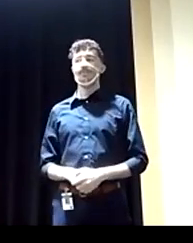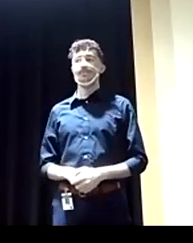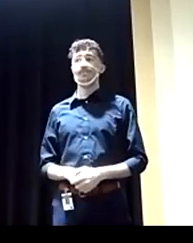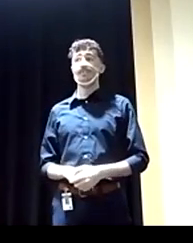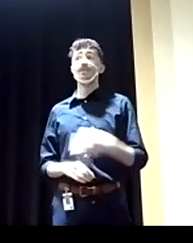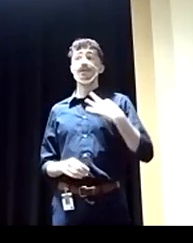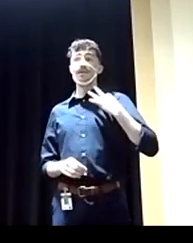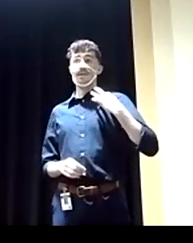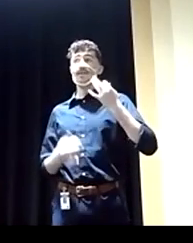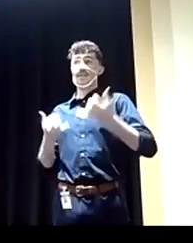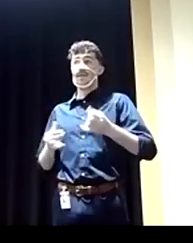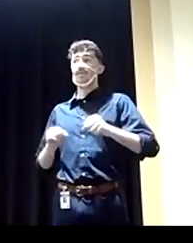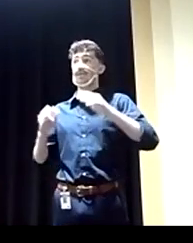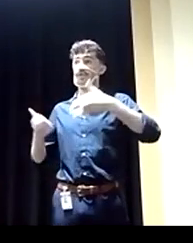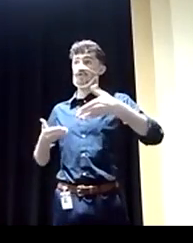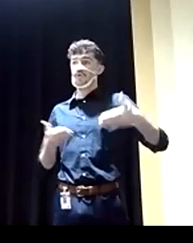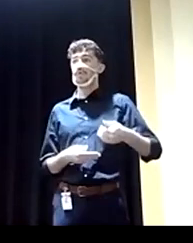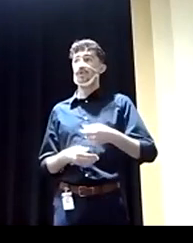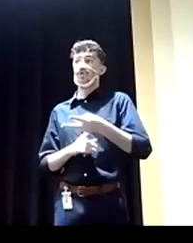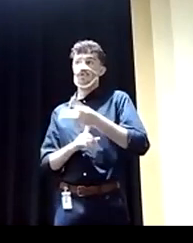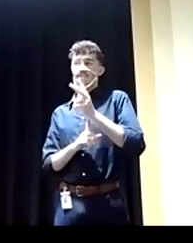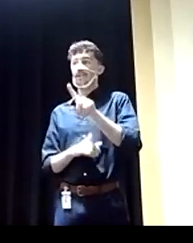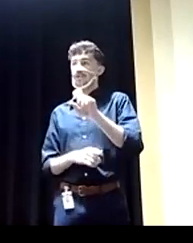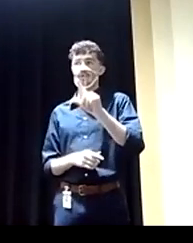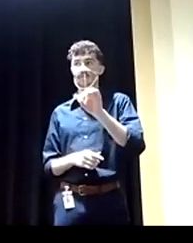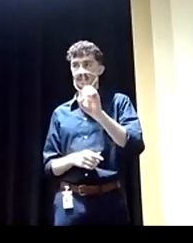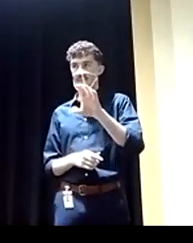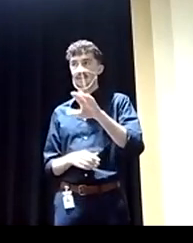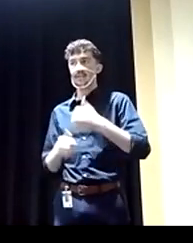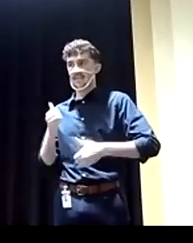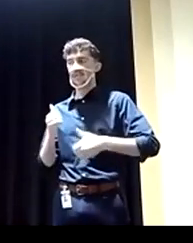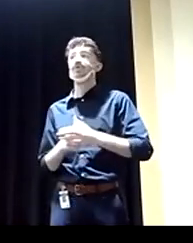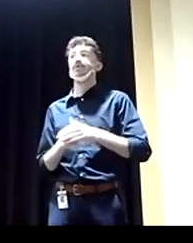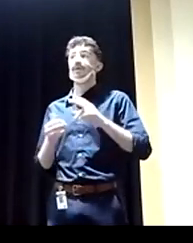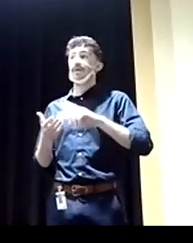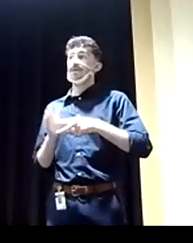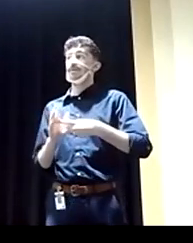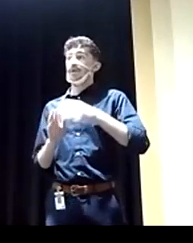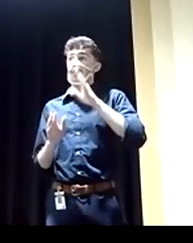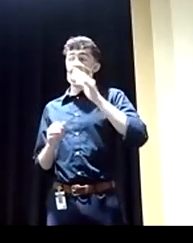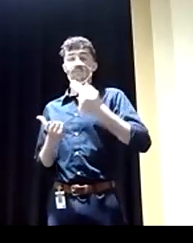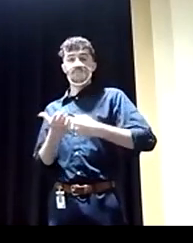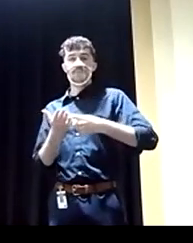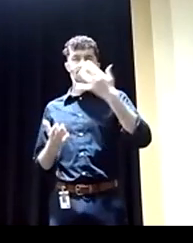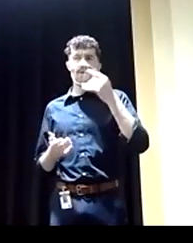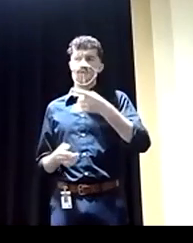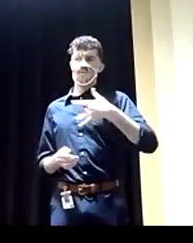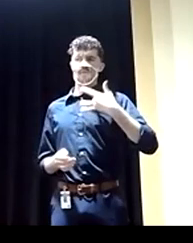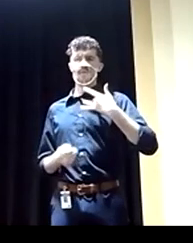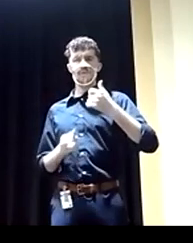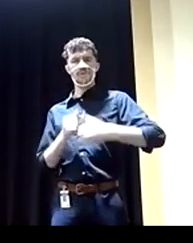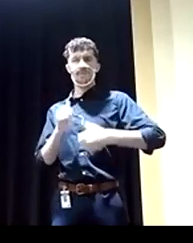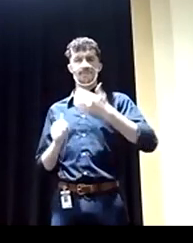Candidates will now have the opportunity to share two minutes, which is 120 seconds, to introduce as to why you feel you are more